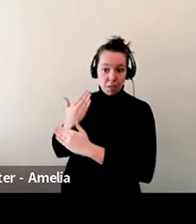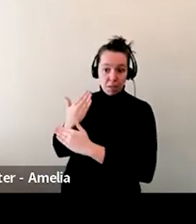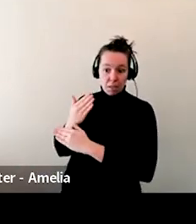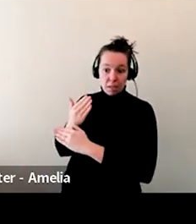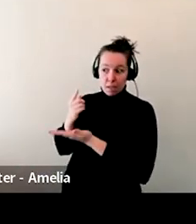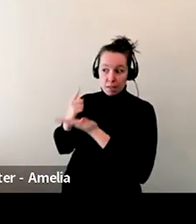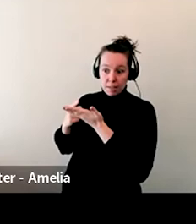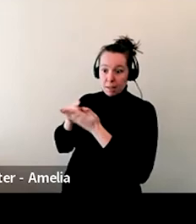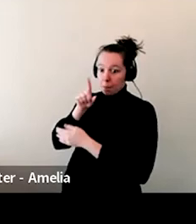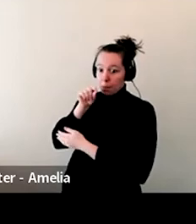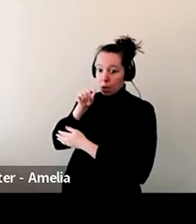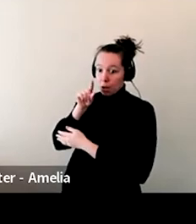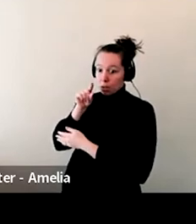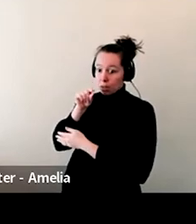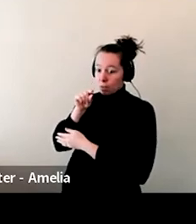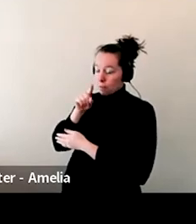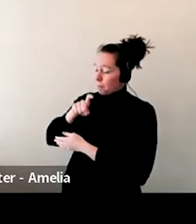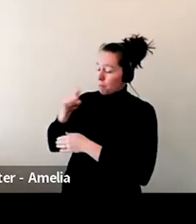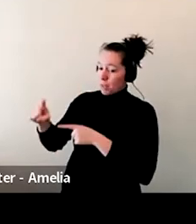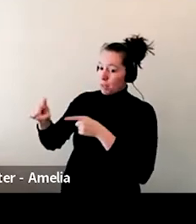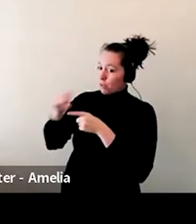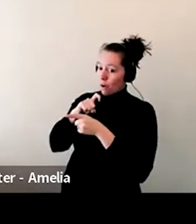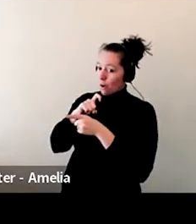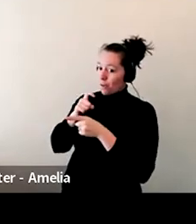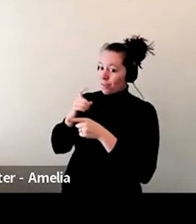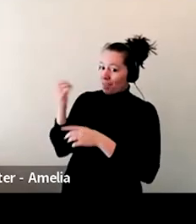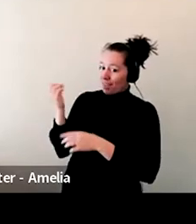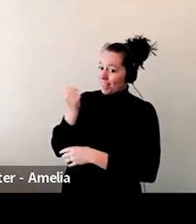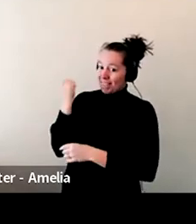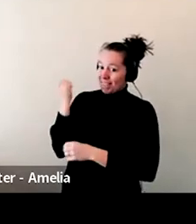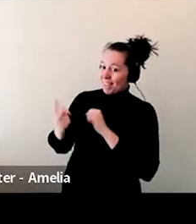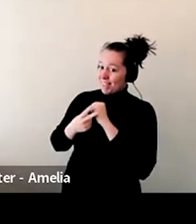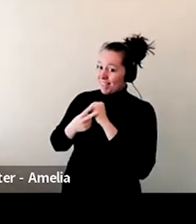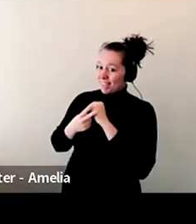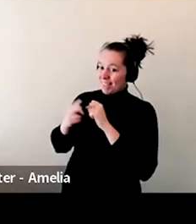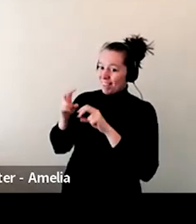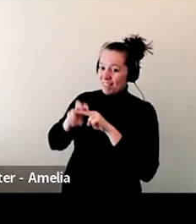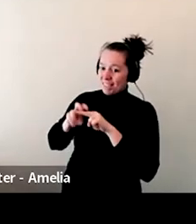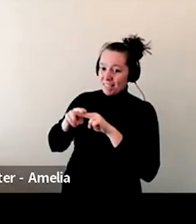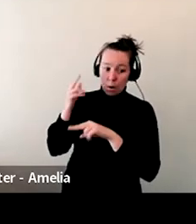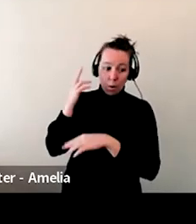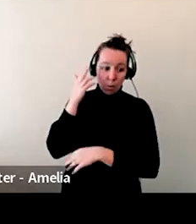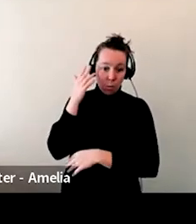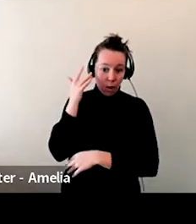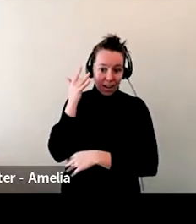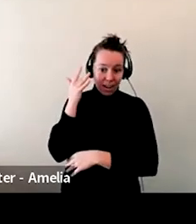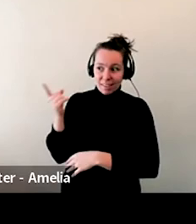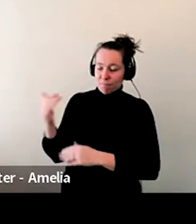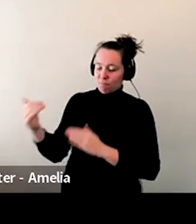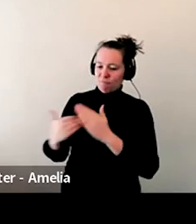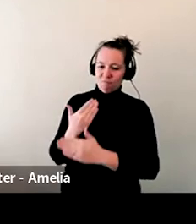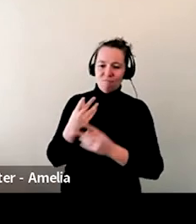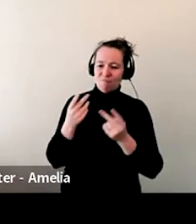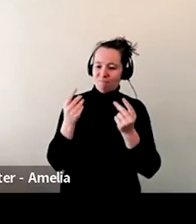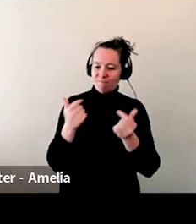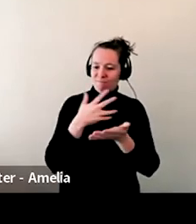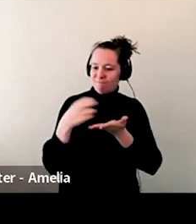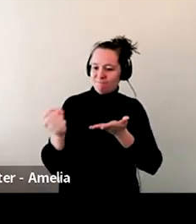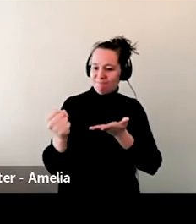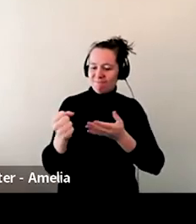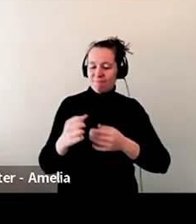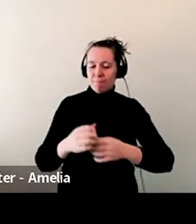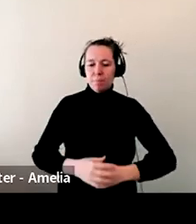or you're going to miss it. So we, we're always trying to do that. We're trying to include, um, different